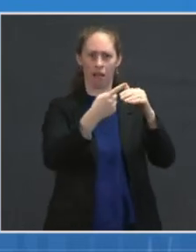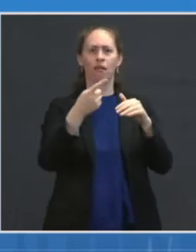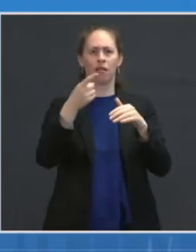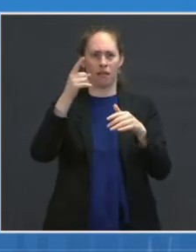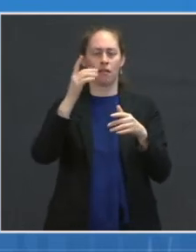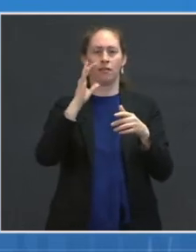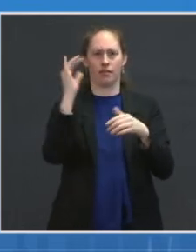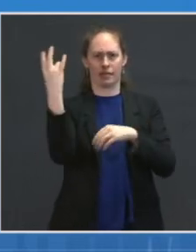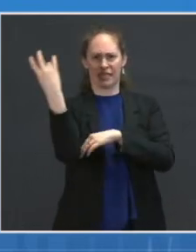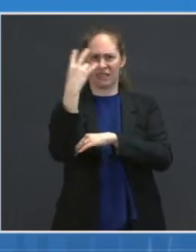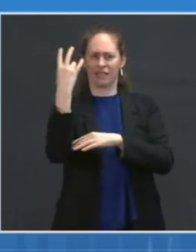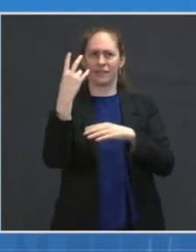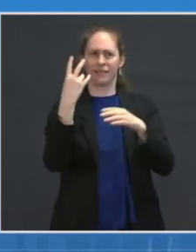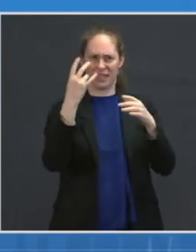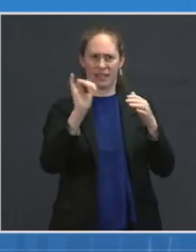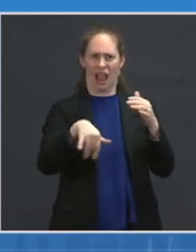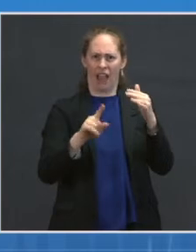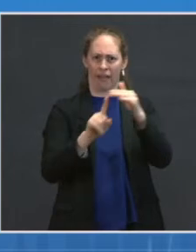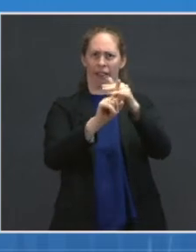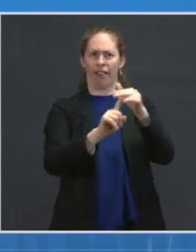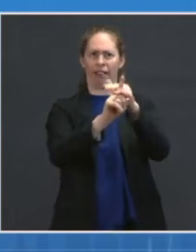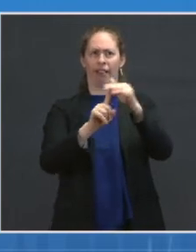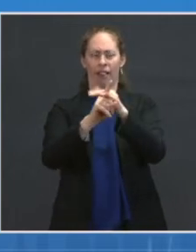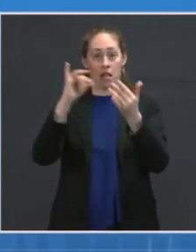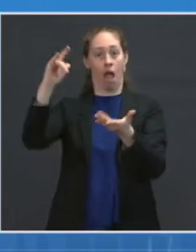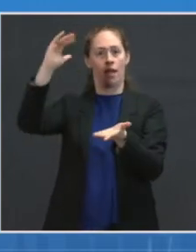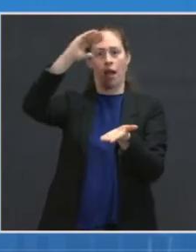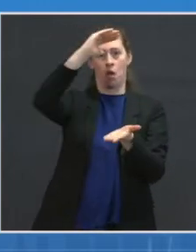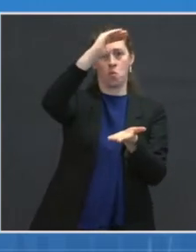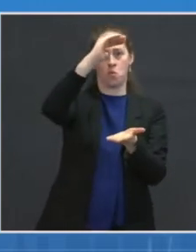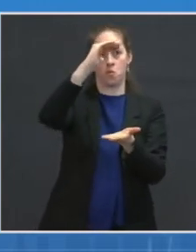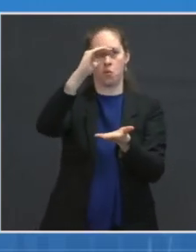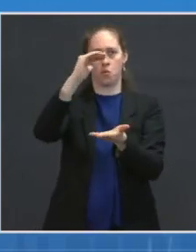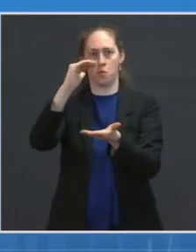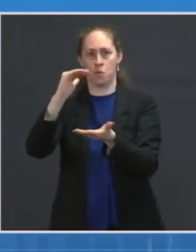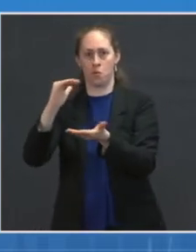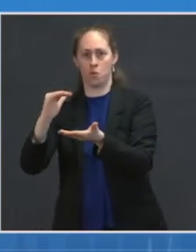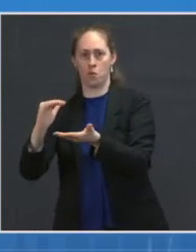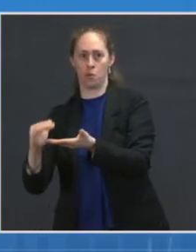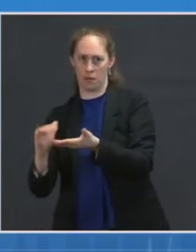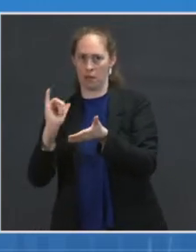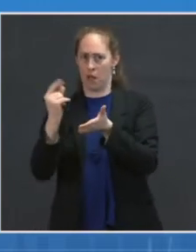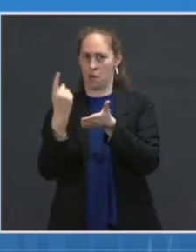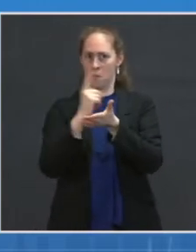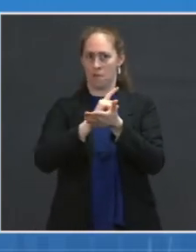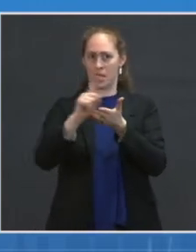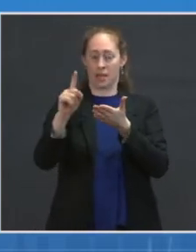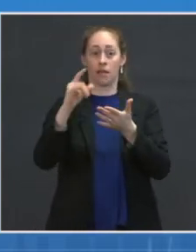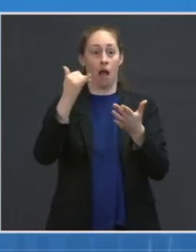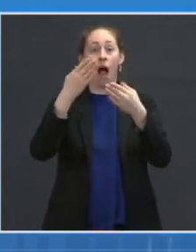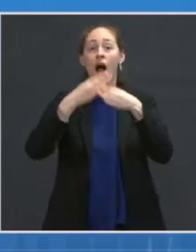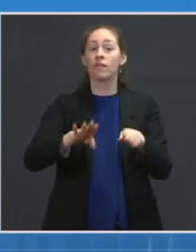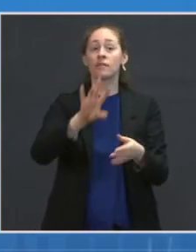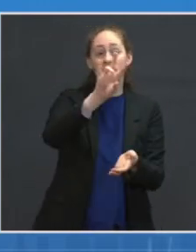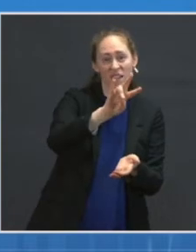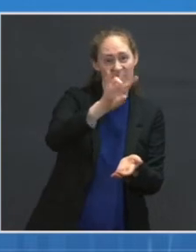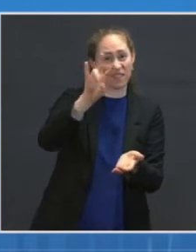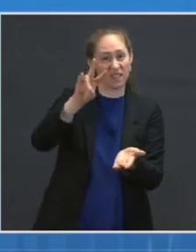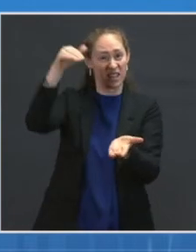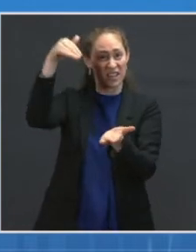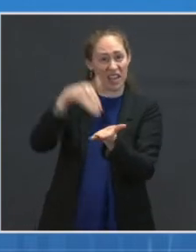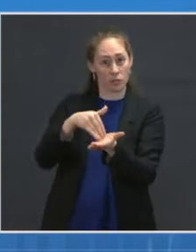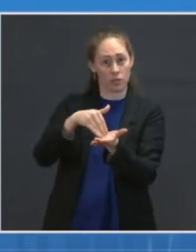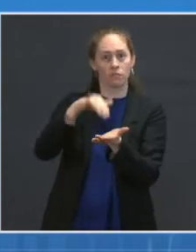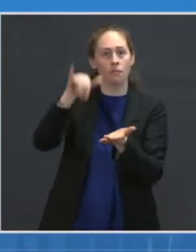on January 11th. The current seven-day average of approximately 77,000 cases is the lowest reported